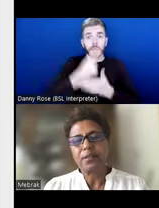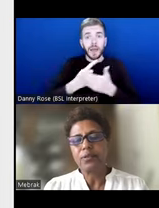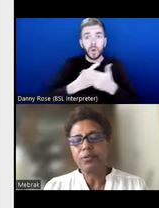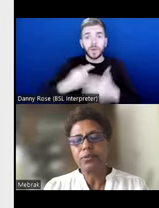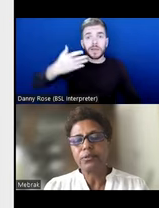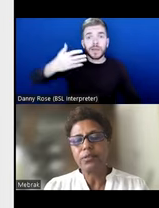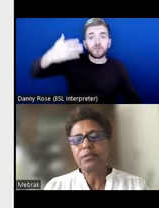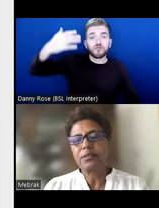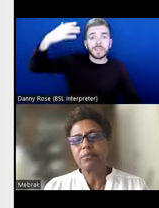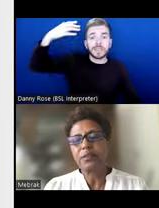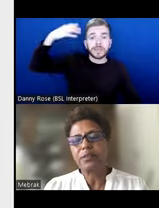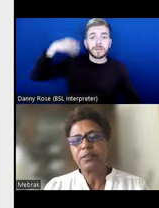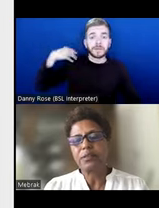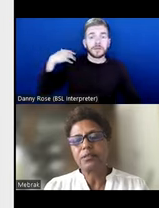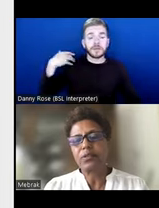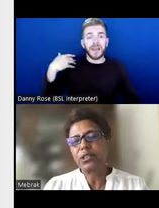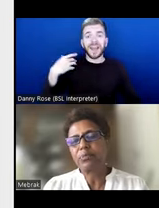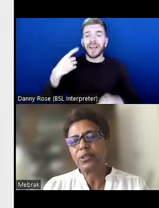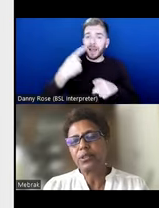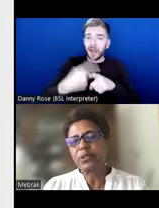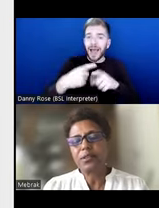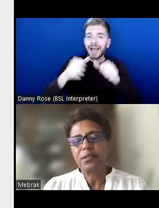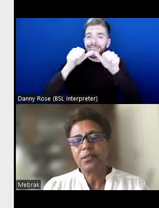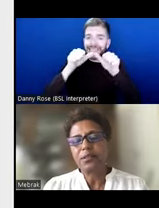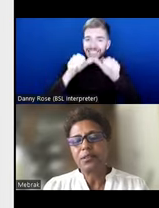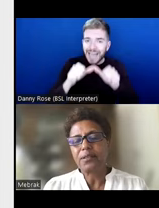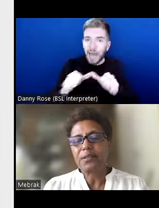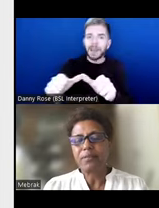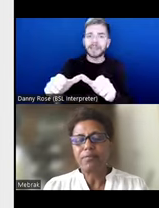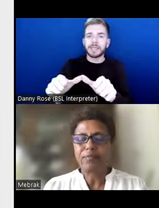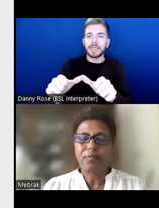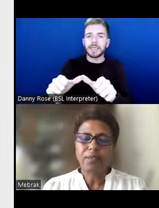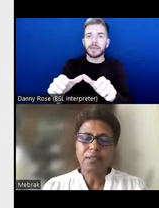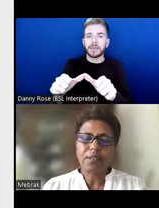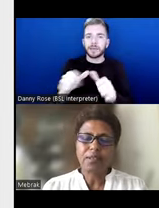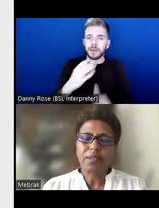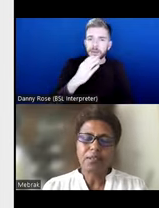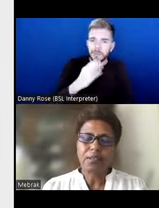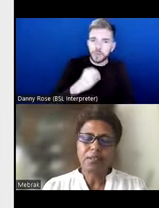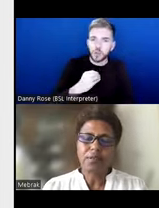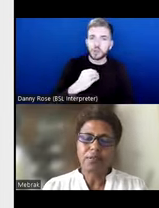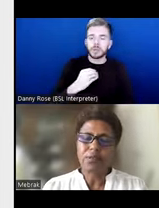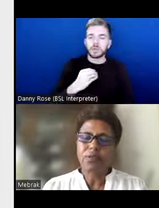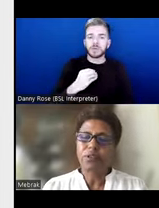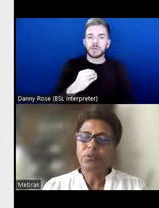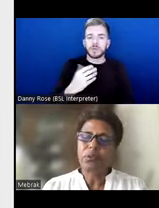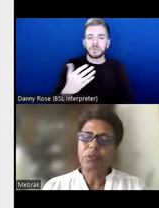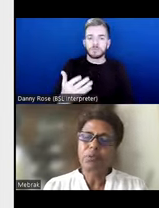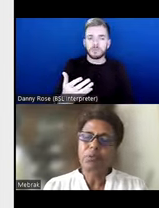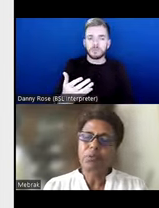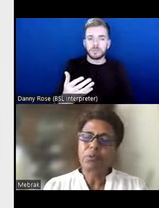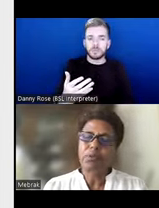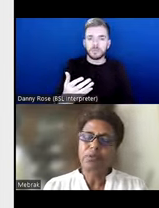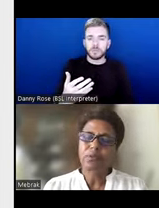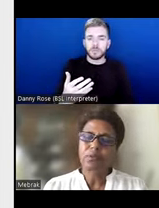And also sustainability, the consumption, and the, you know, is not equal